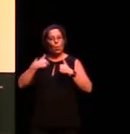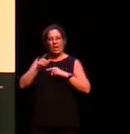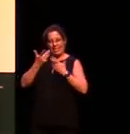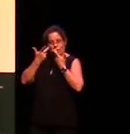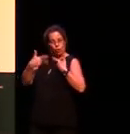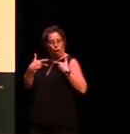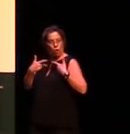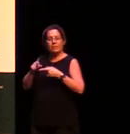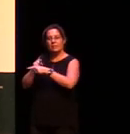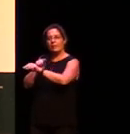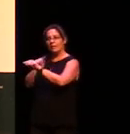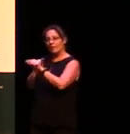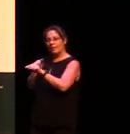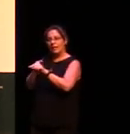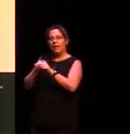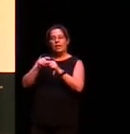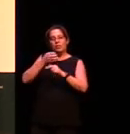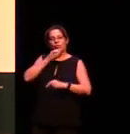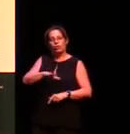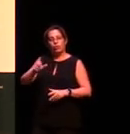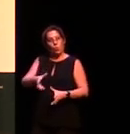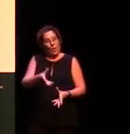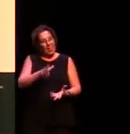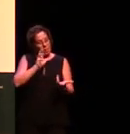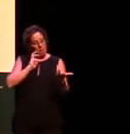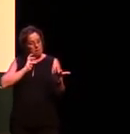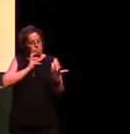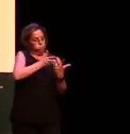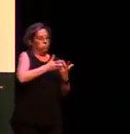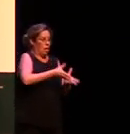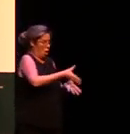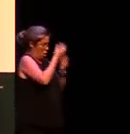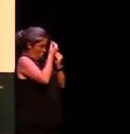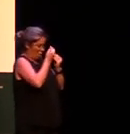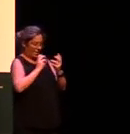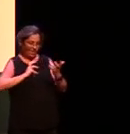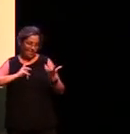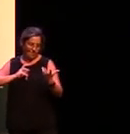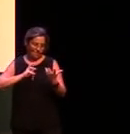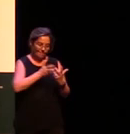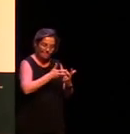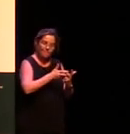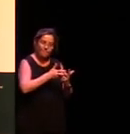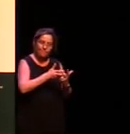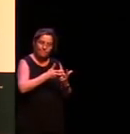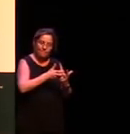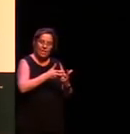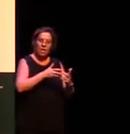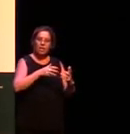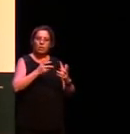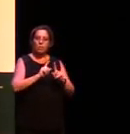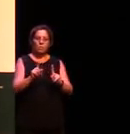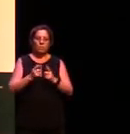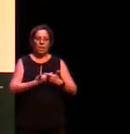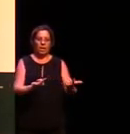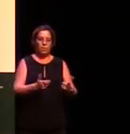suit the language that they're trying to learn right it's got to make sense but it's not something we've really proven yet that